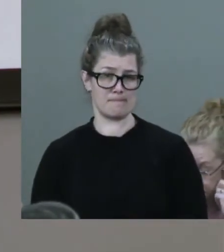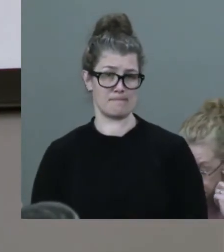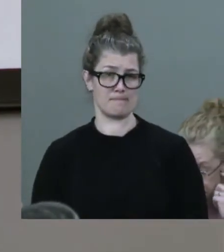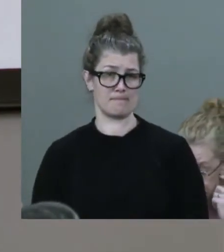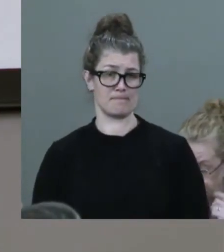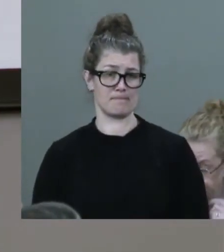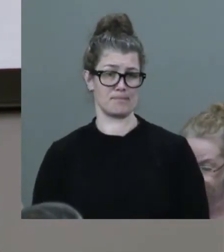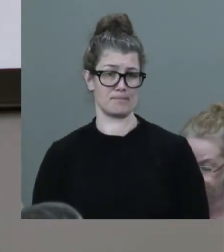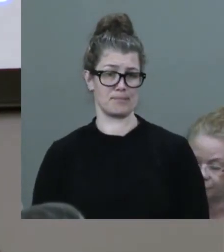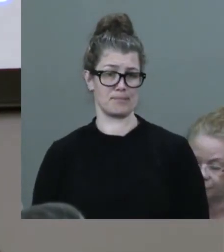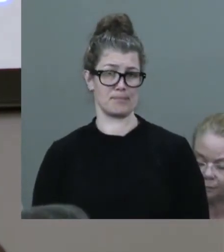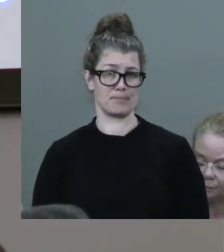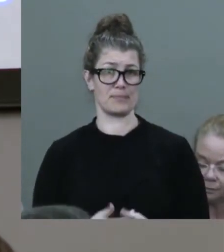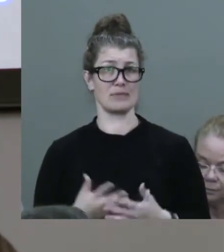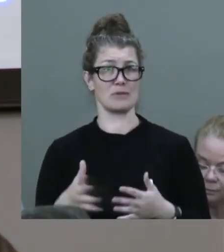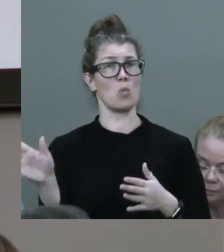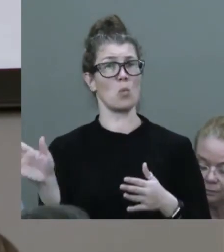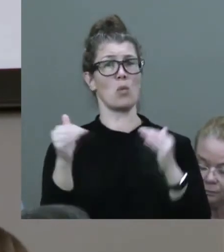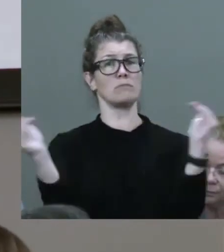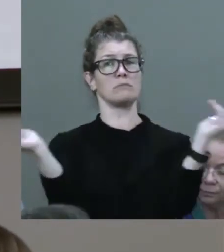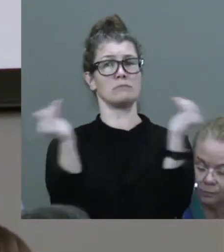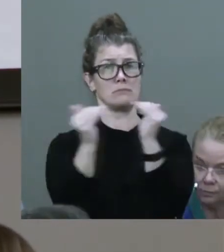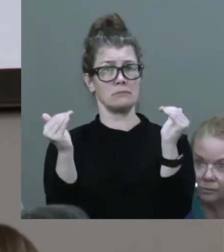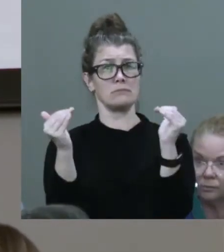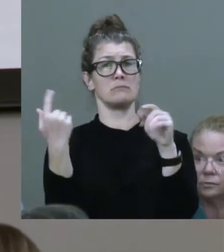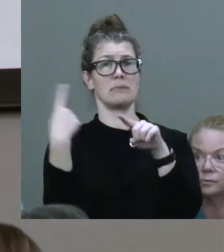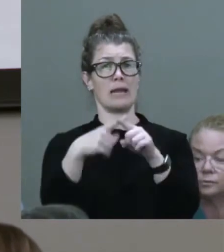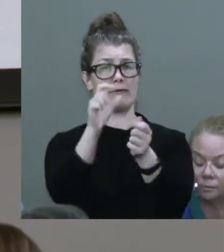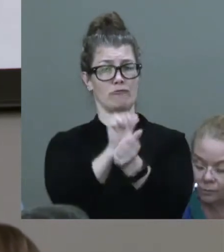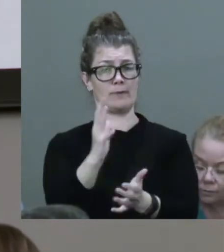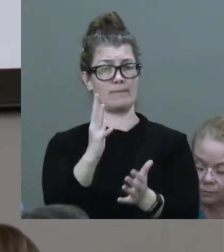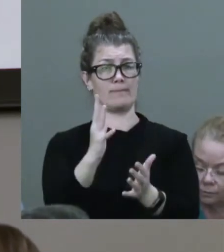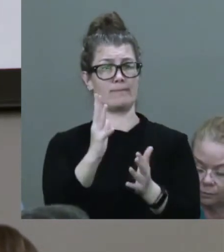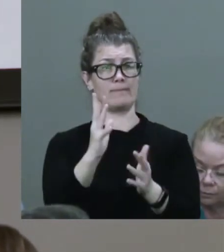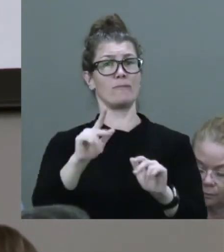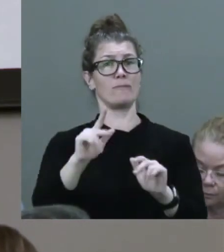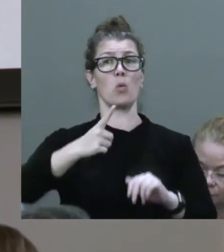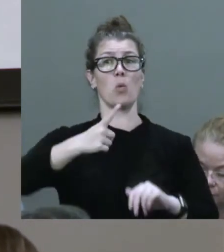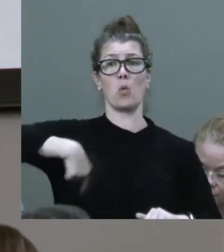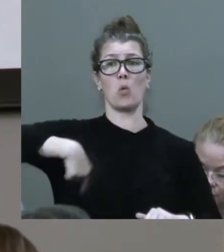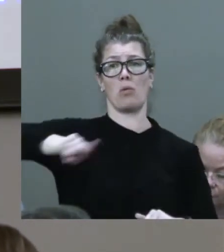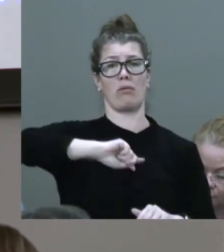equality of liberation for all of us.